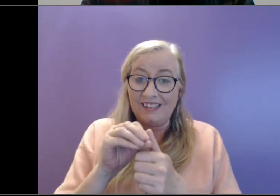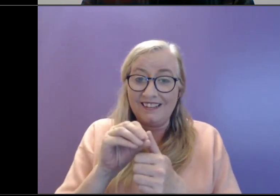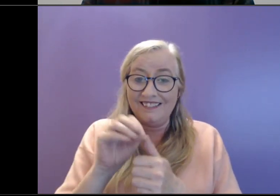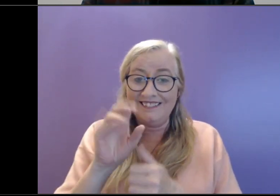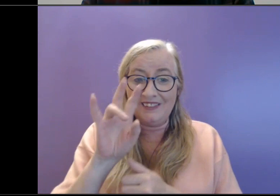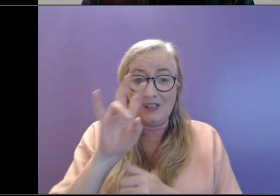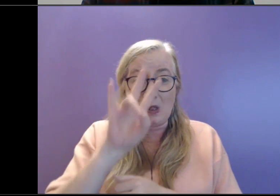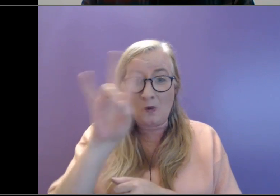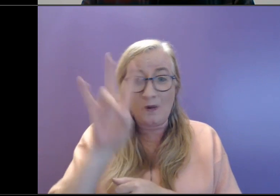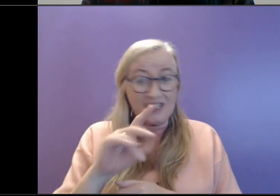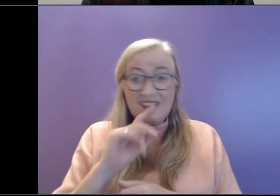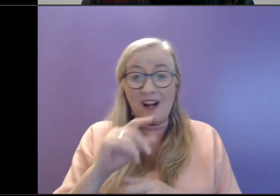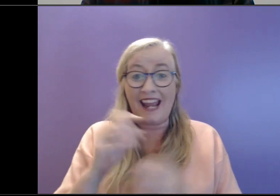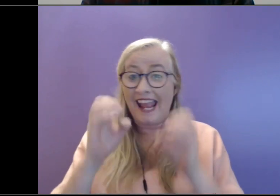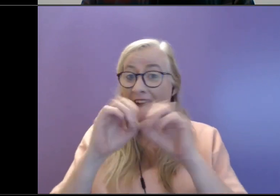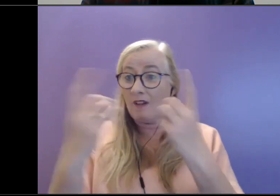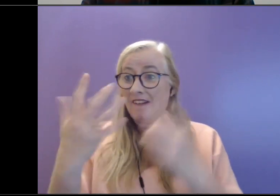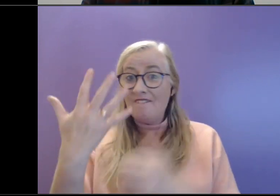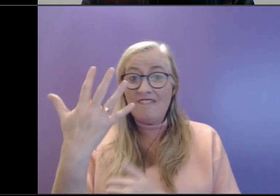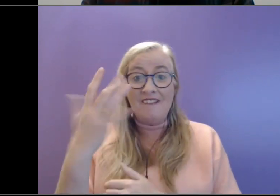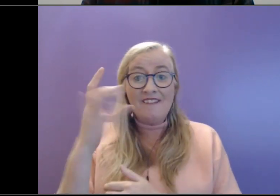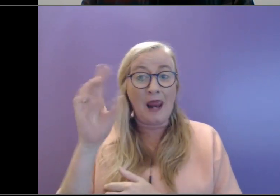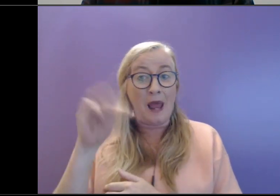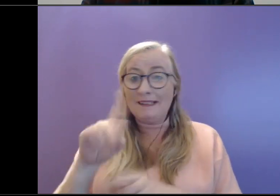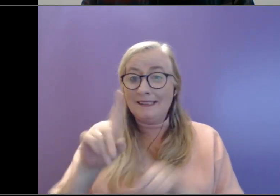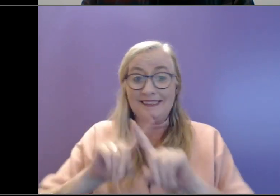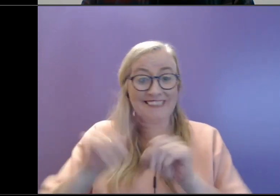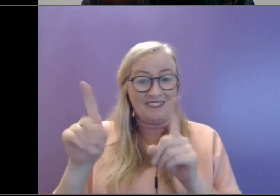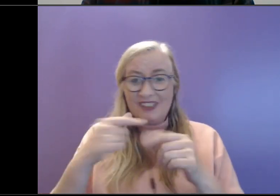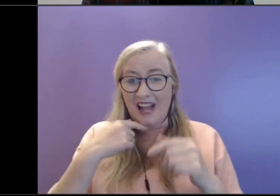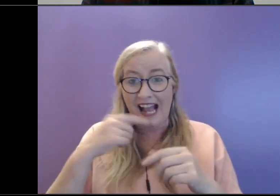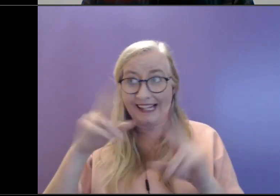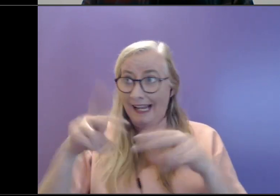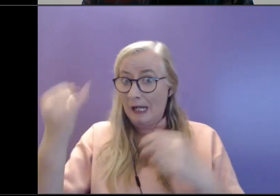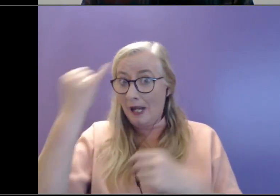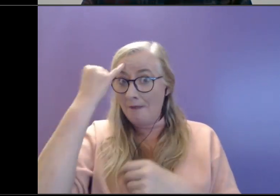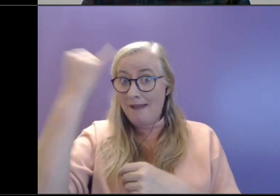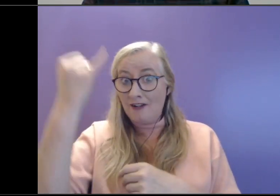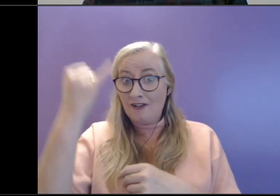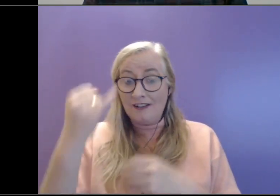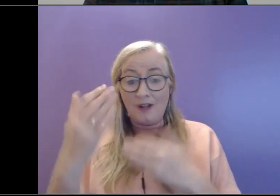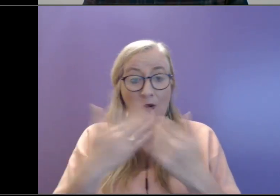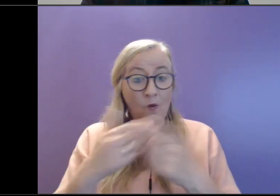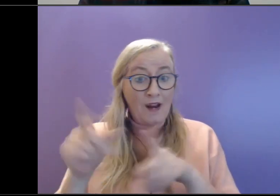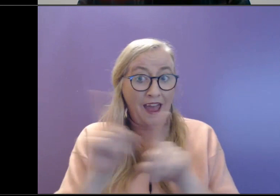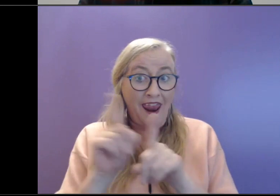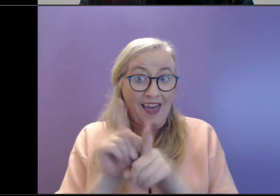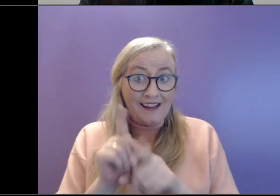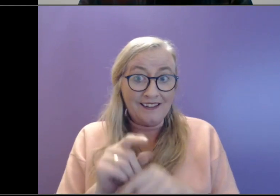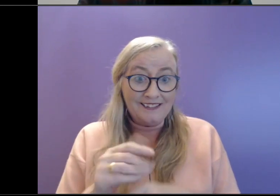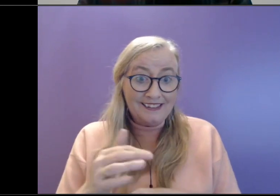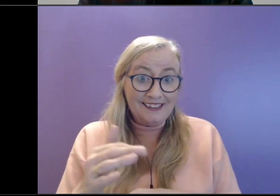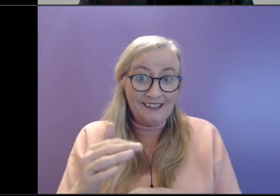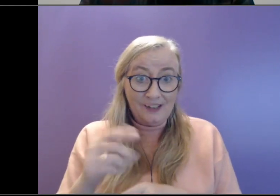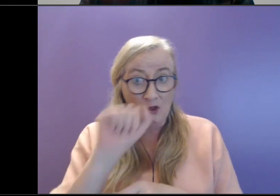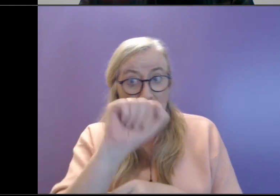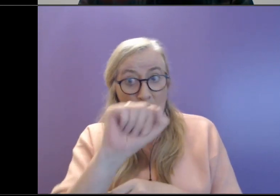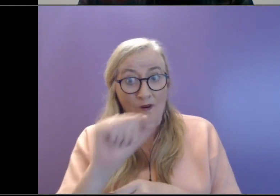5k is different. So it's very difficult for me to imagine what it is that is or isn't within your 5k.